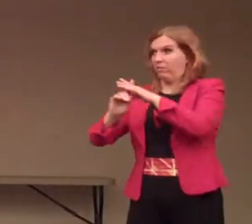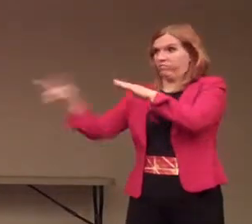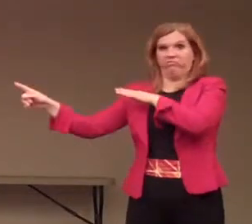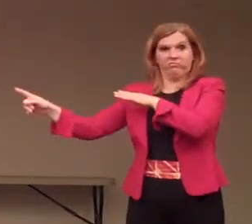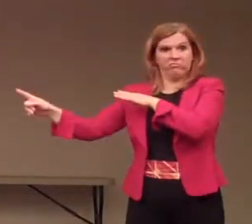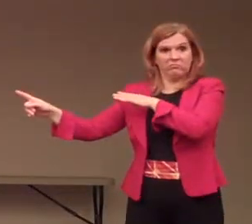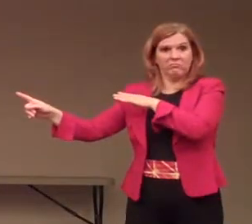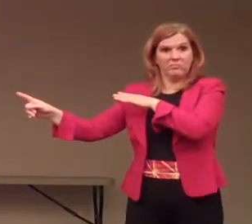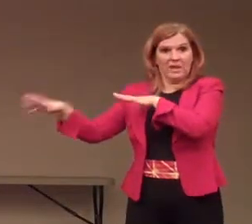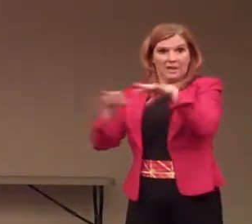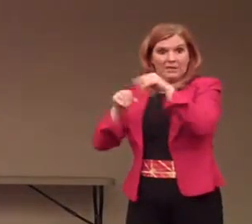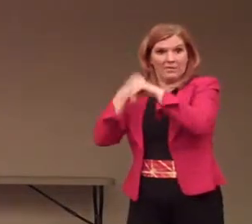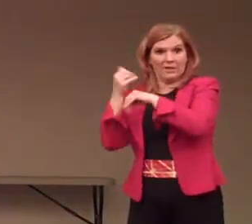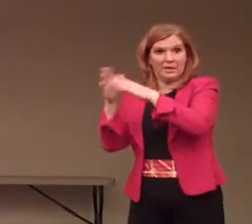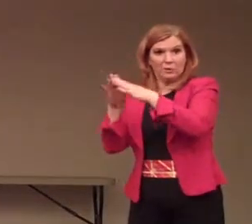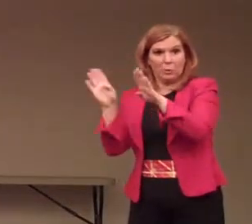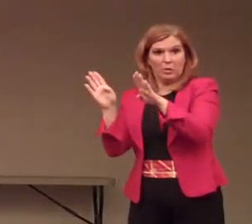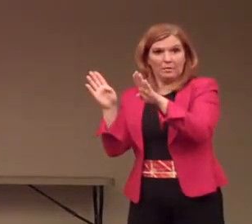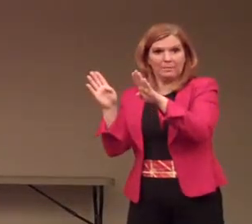the other door.